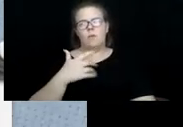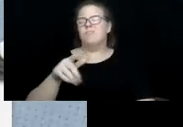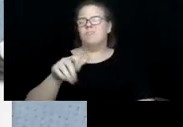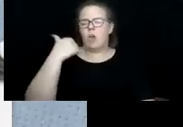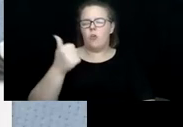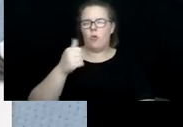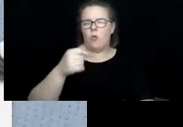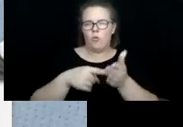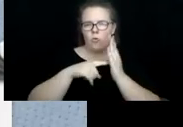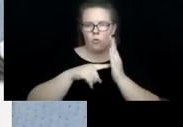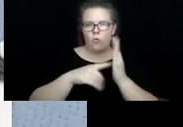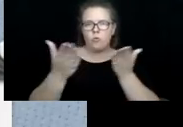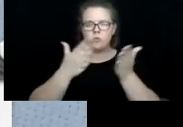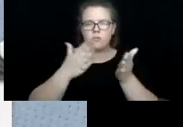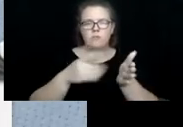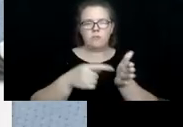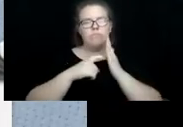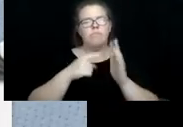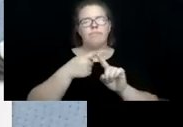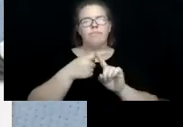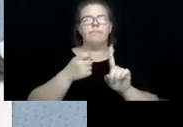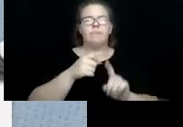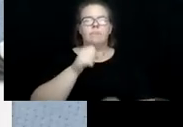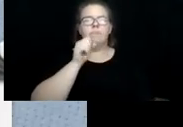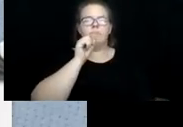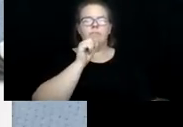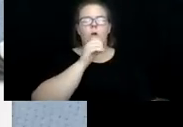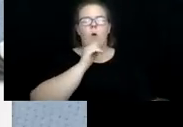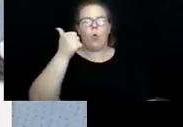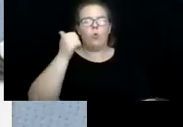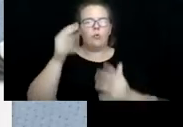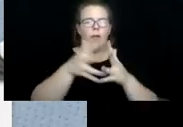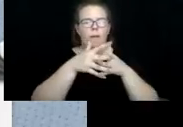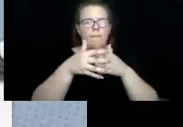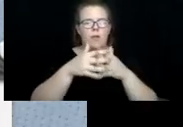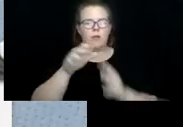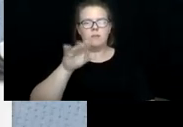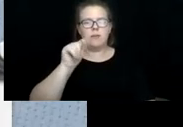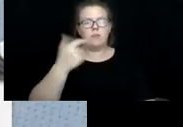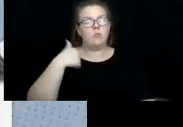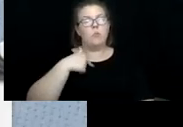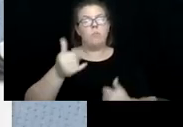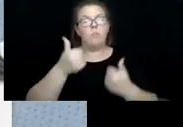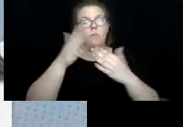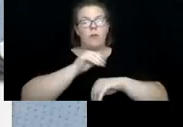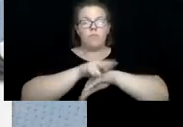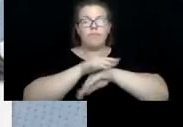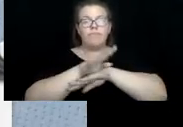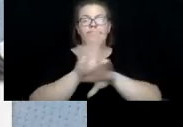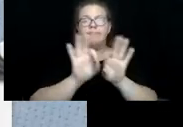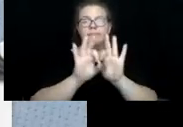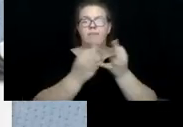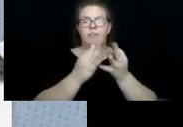by on the Older Americans Act, we provide advice to families in crisis. A lot of times,